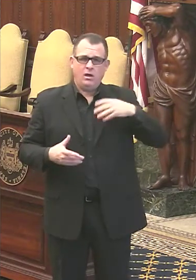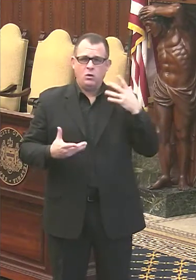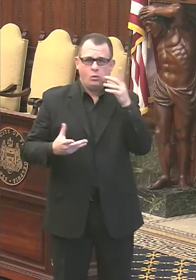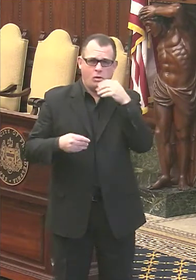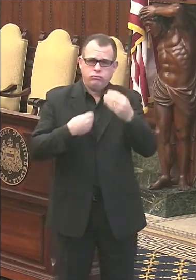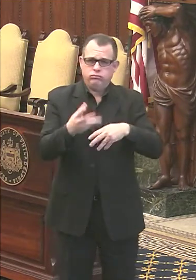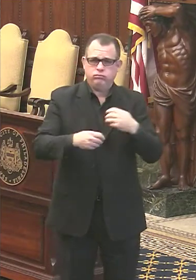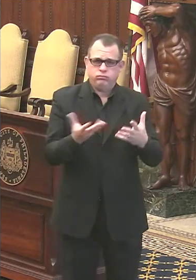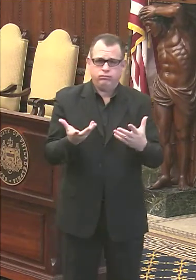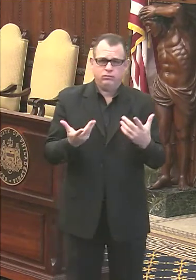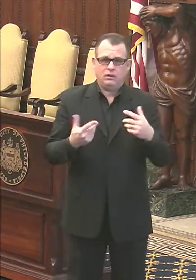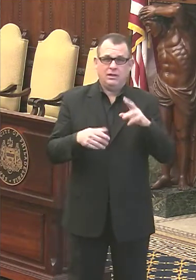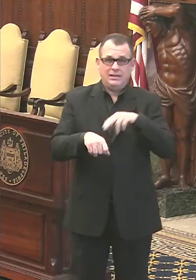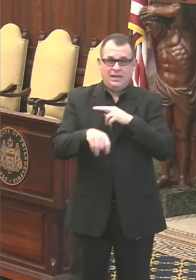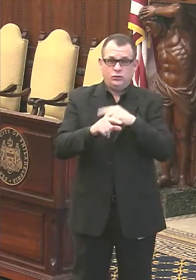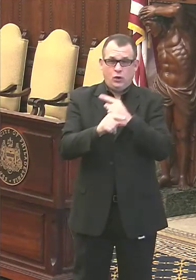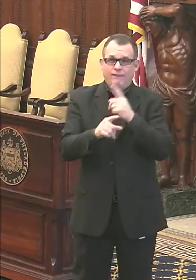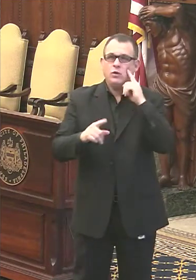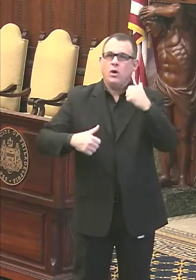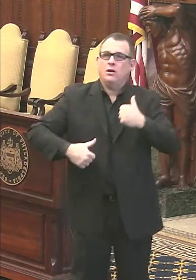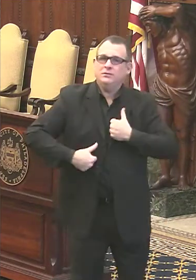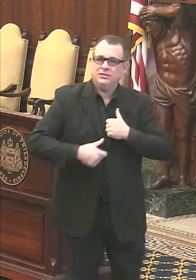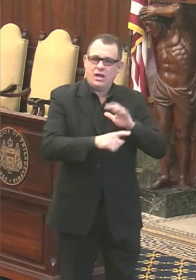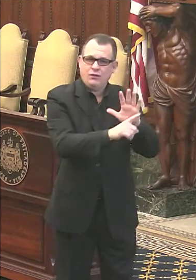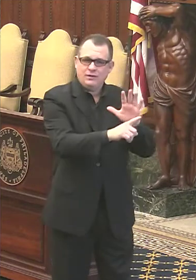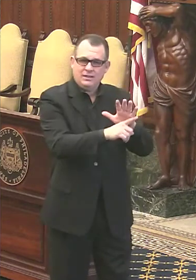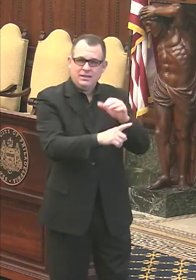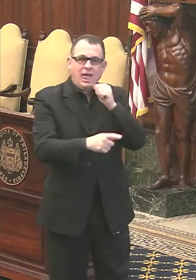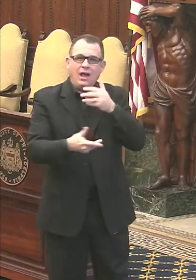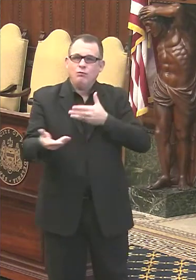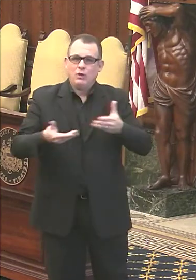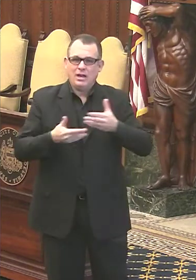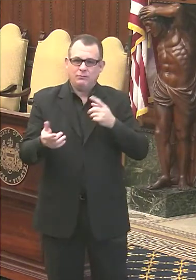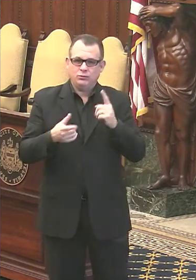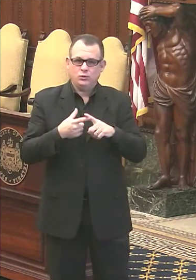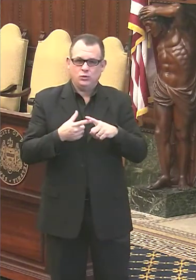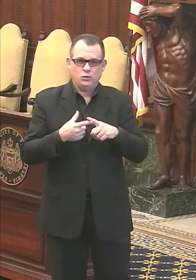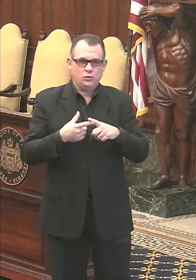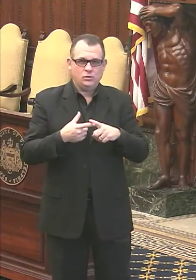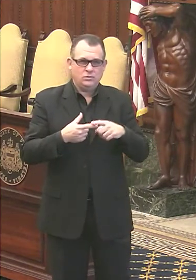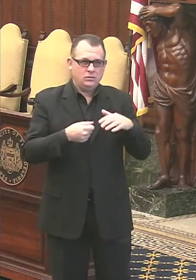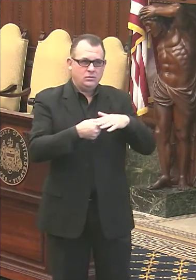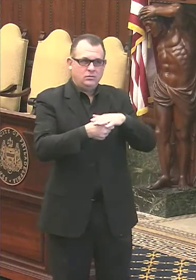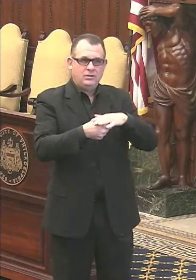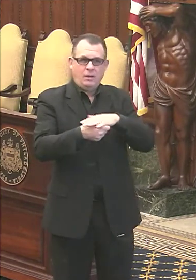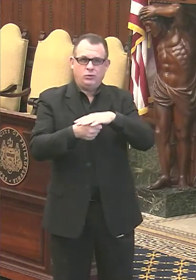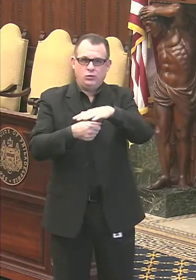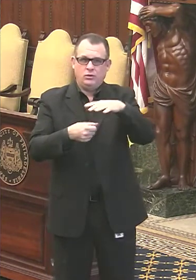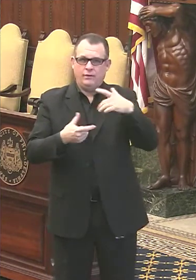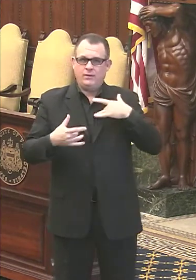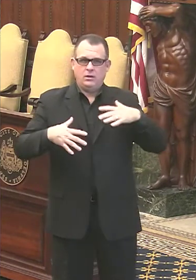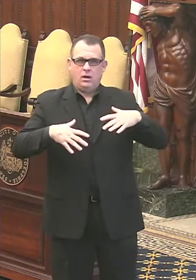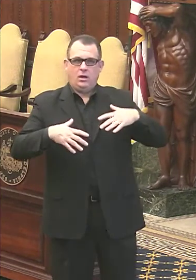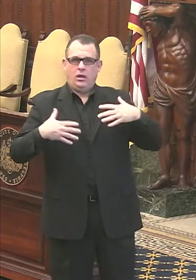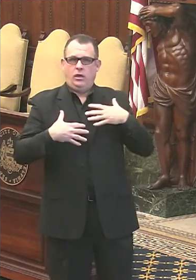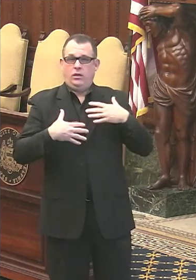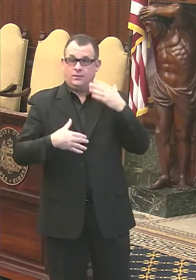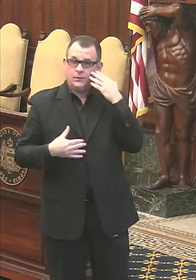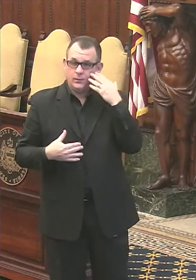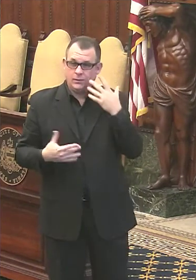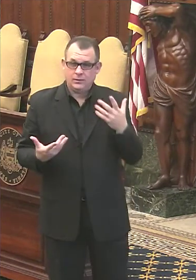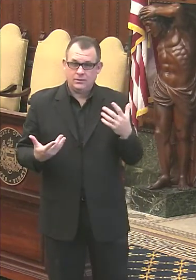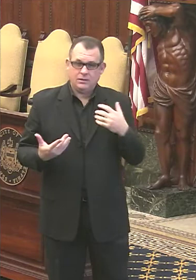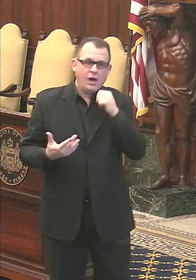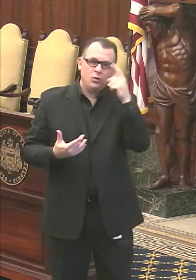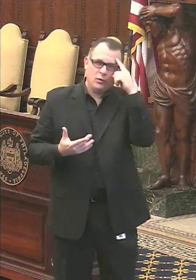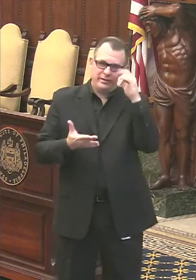military looking group wouldn't necessarily be welcomed in a variety of communities. So, you know, maybe at some point we get there, but, uh, I don't think at this point